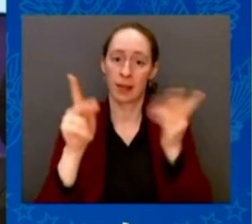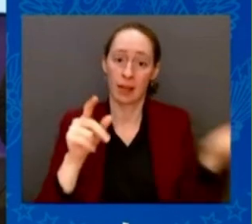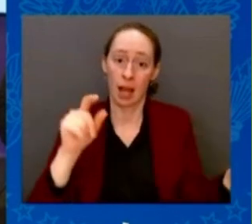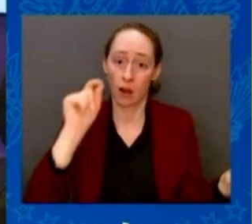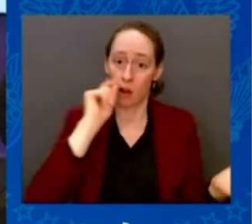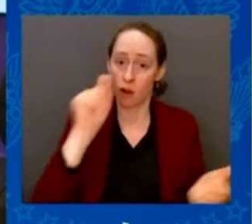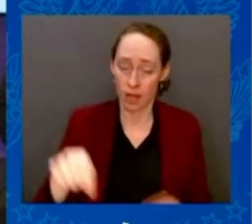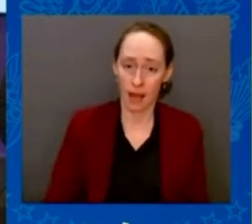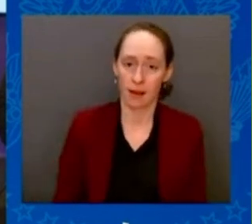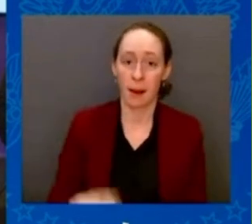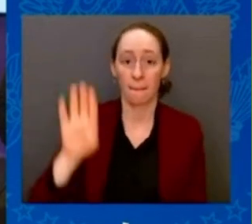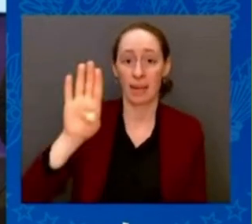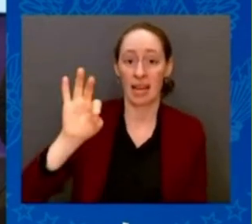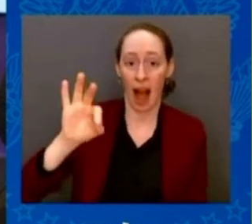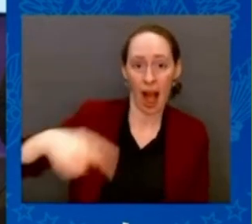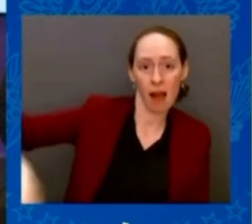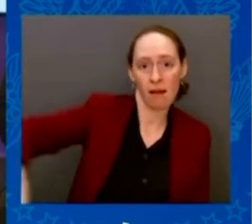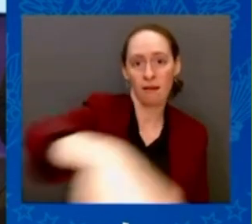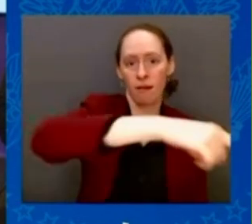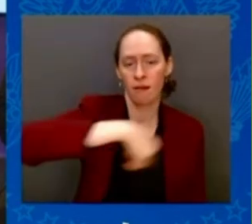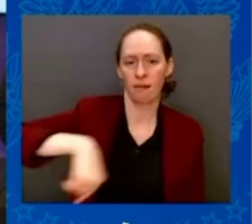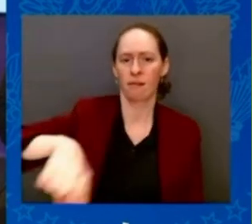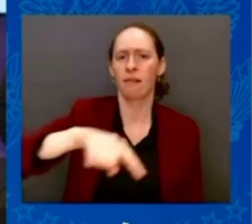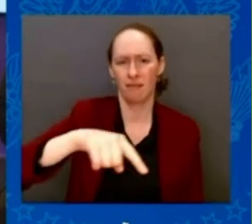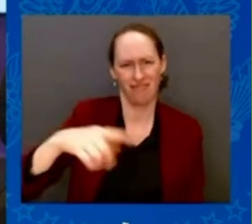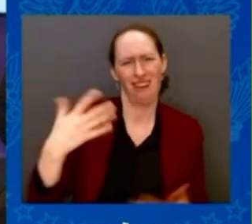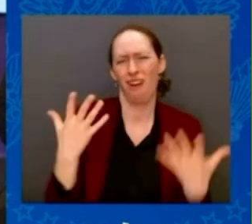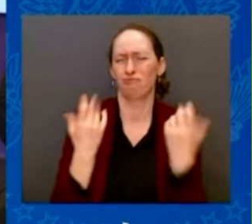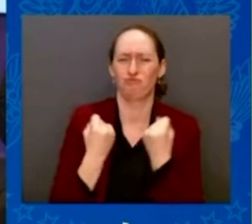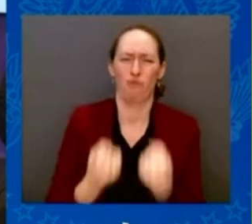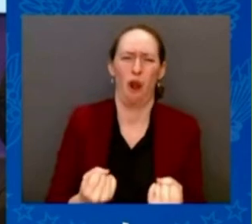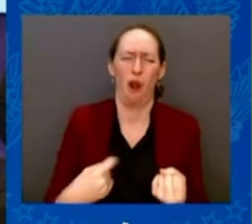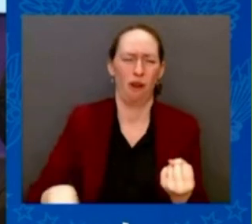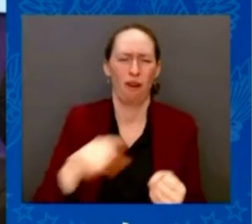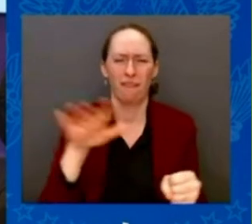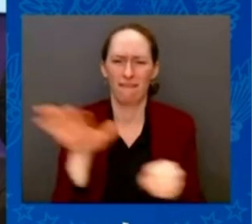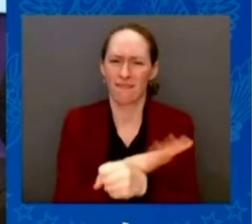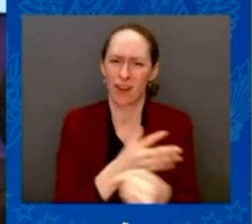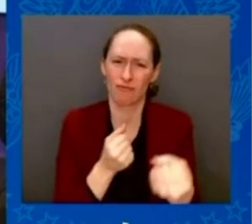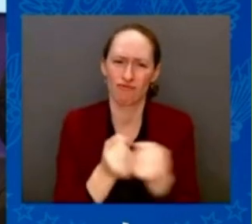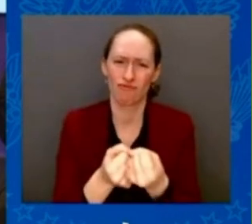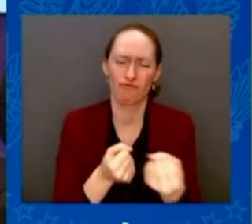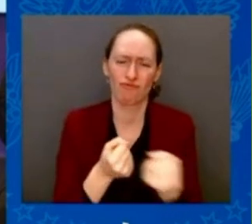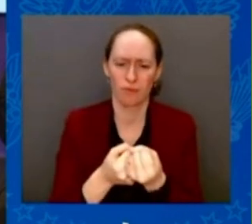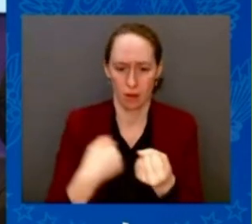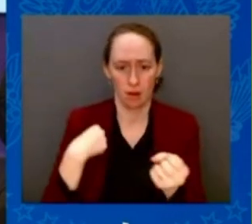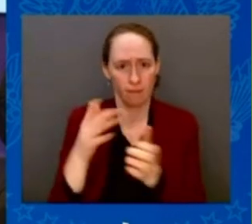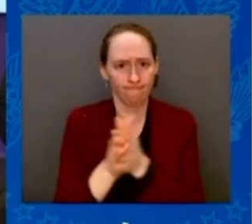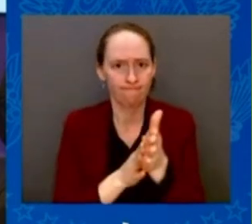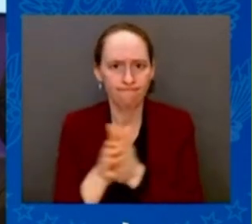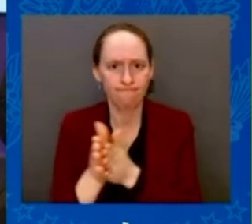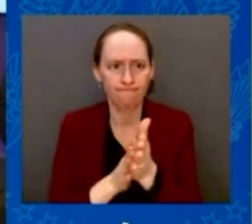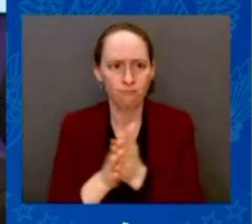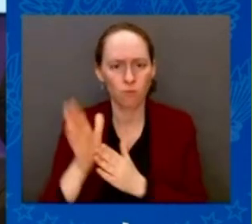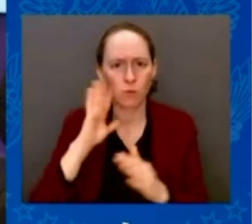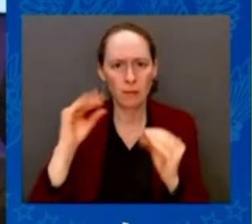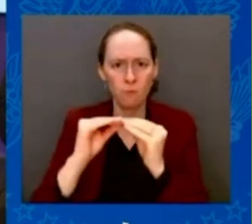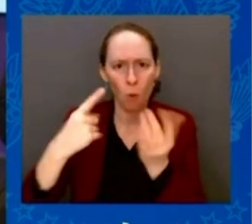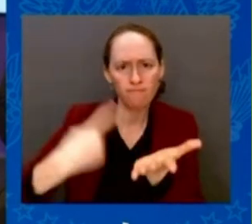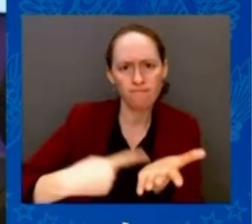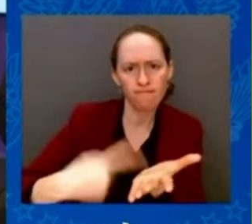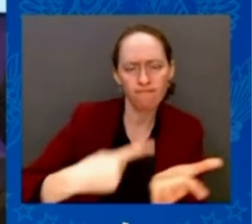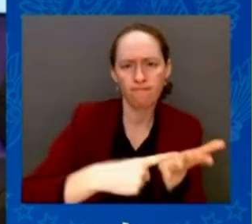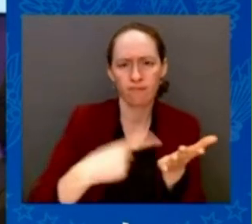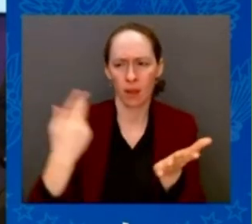our coordination on our way to a successful NATO summit in Vilnius. Thank you very